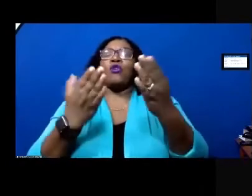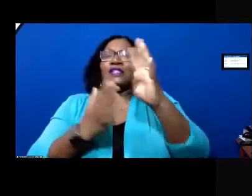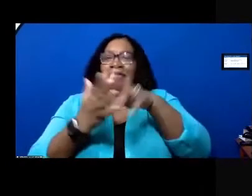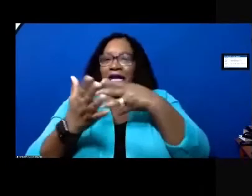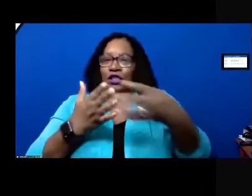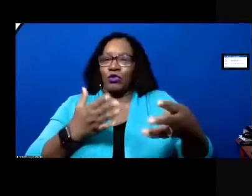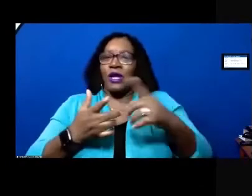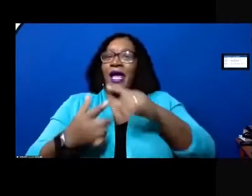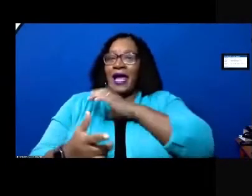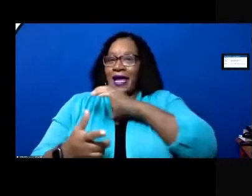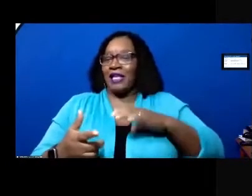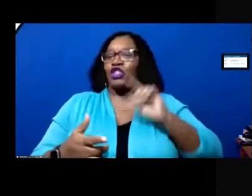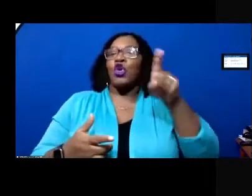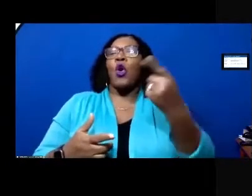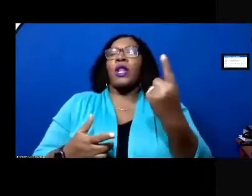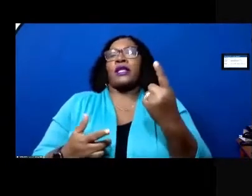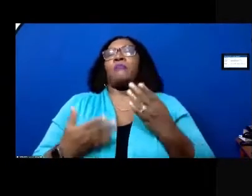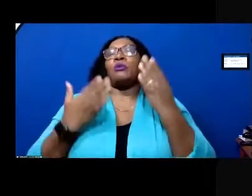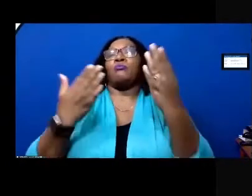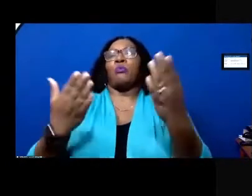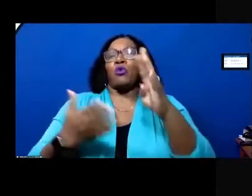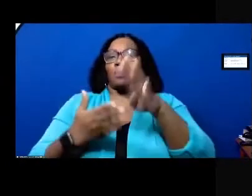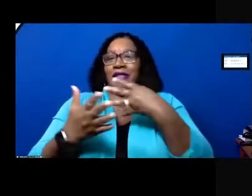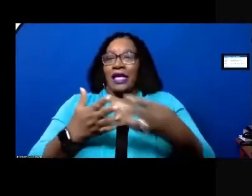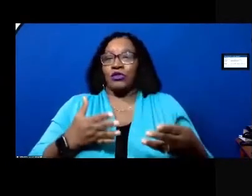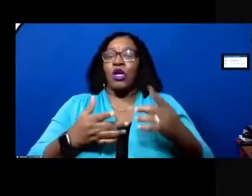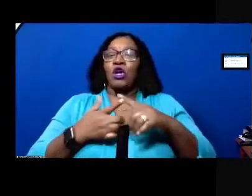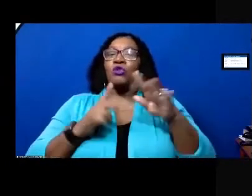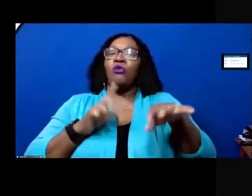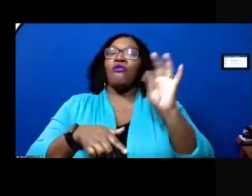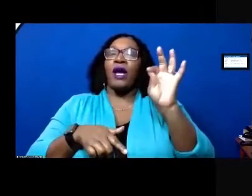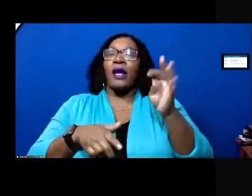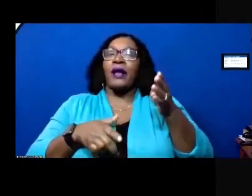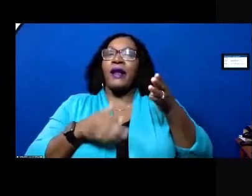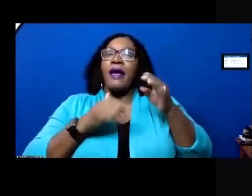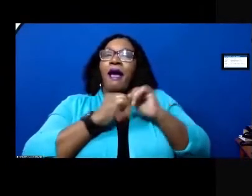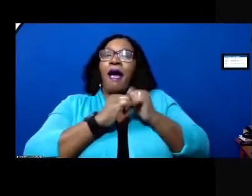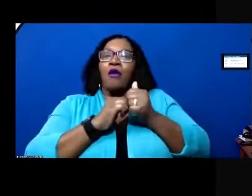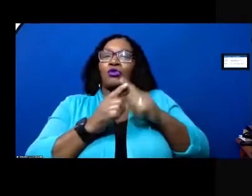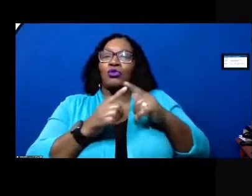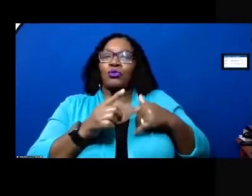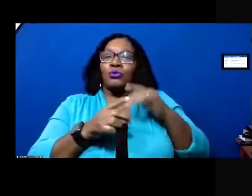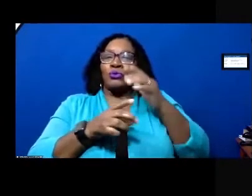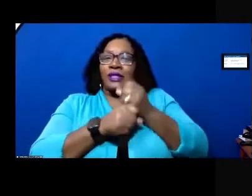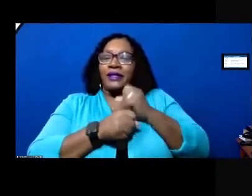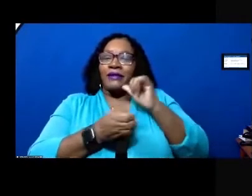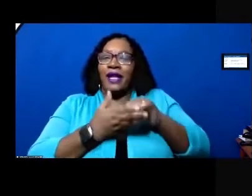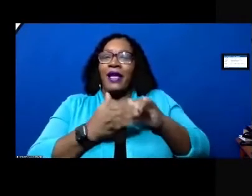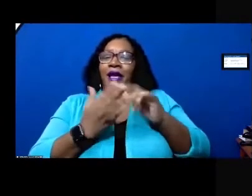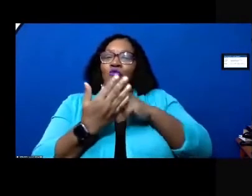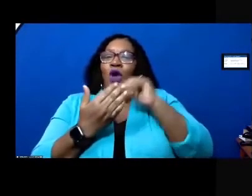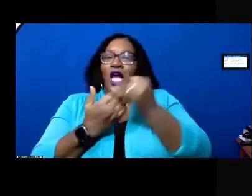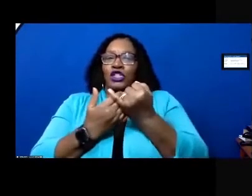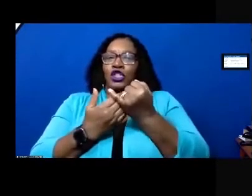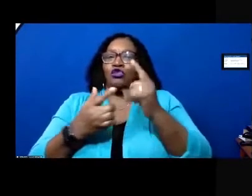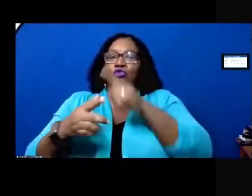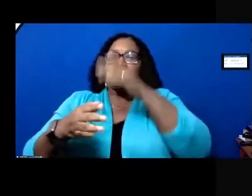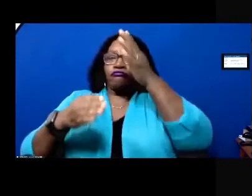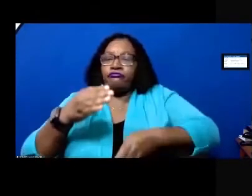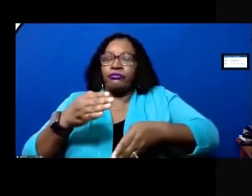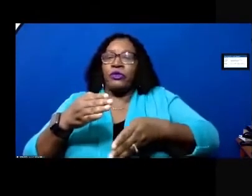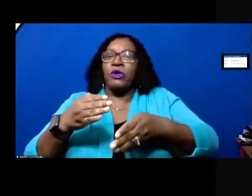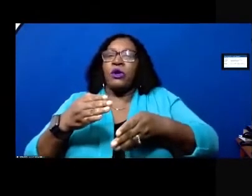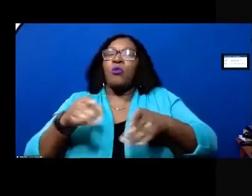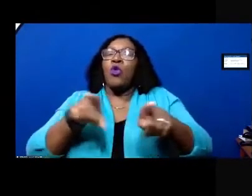council this is a proposed schedule um to find a way to forward to get this um project to completion while